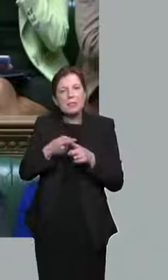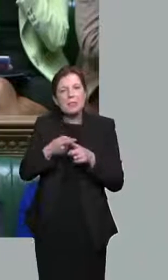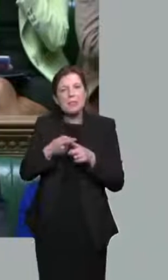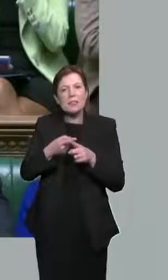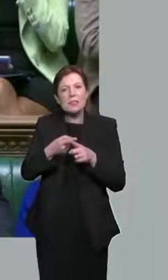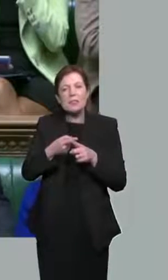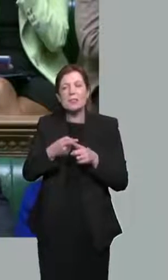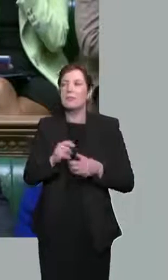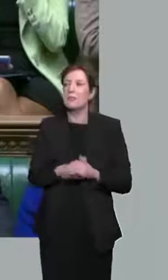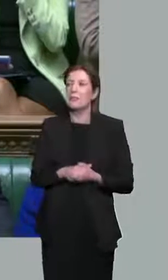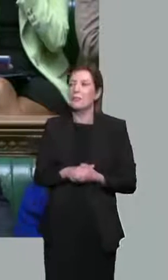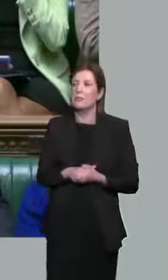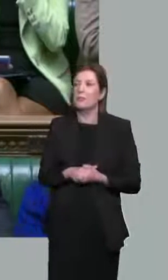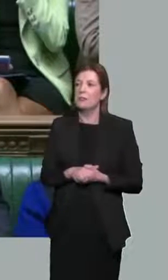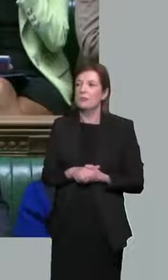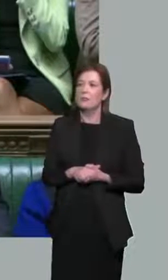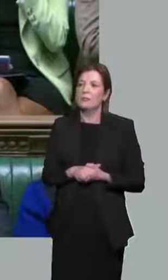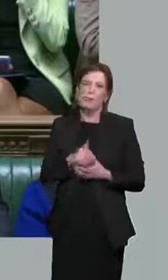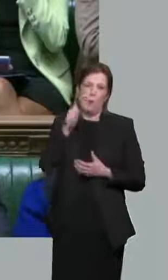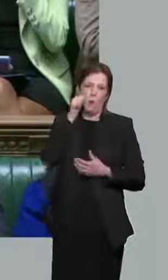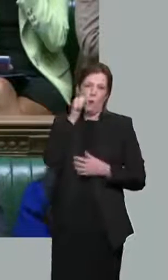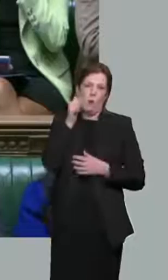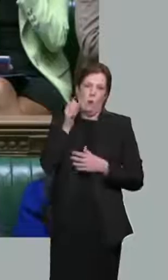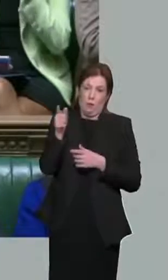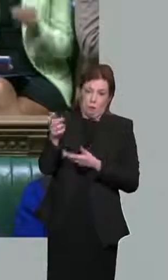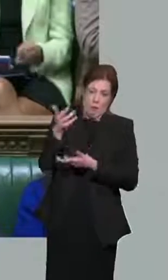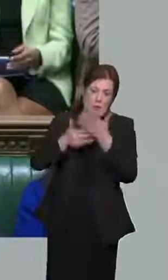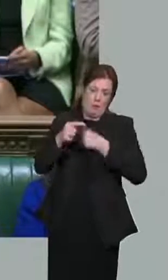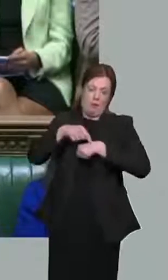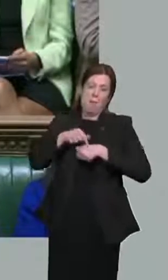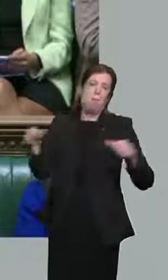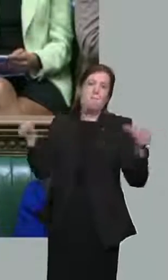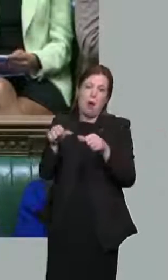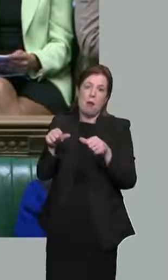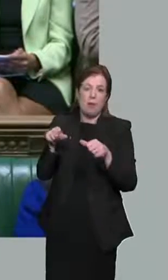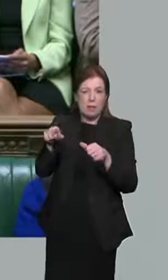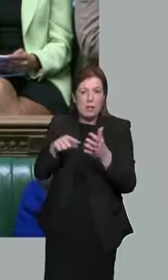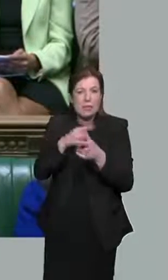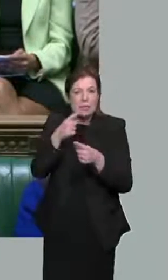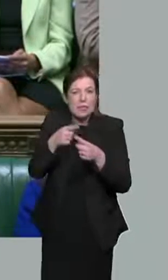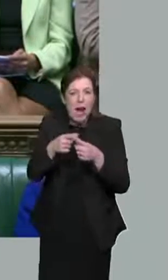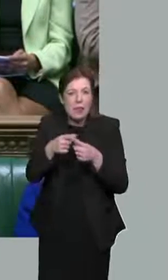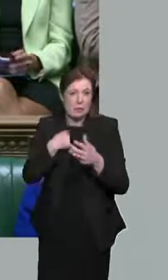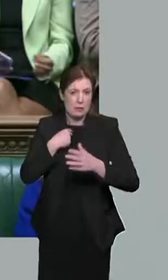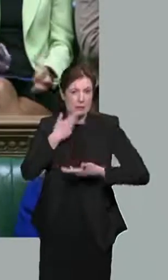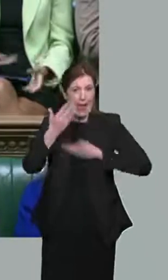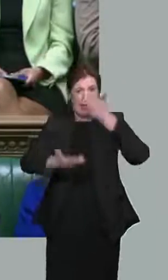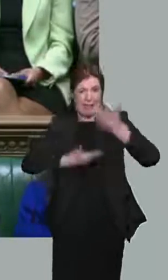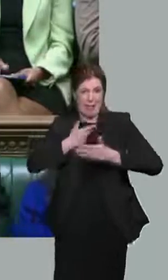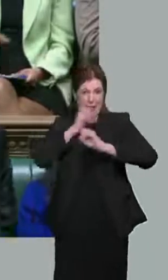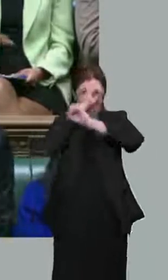Fair enough, it is a short time to respond, Mr Speaker, if she fully understood the implications of the tax cut that was announced today.